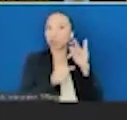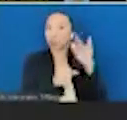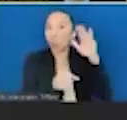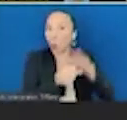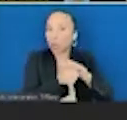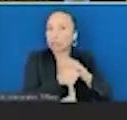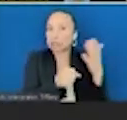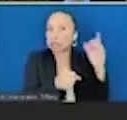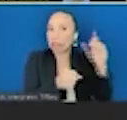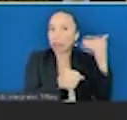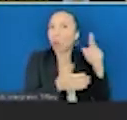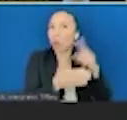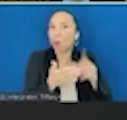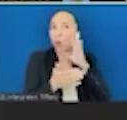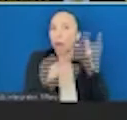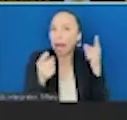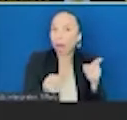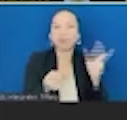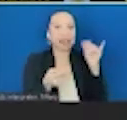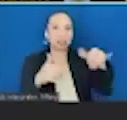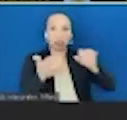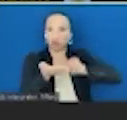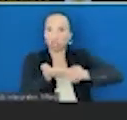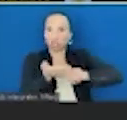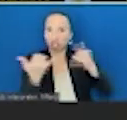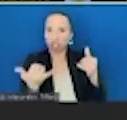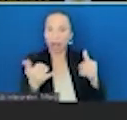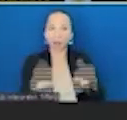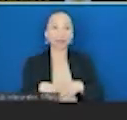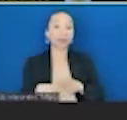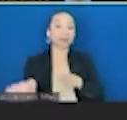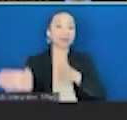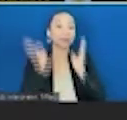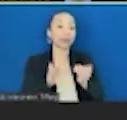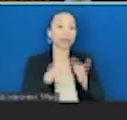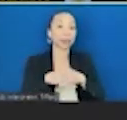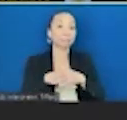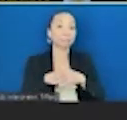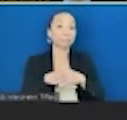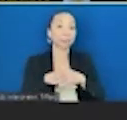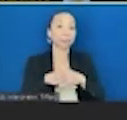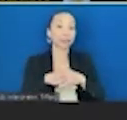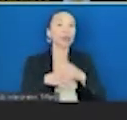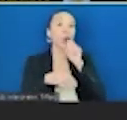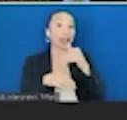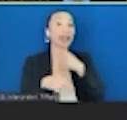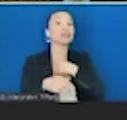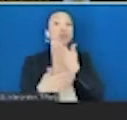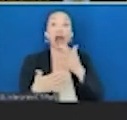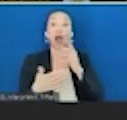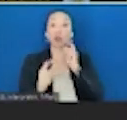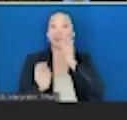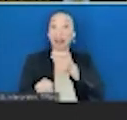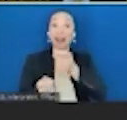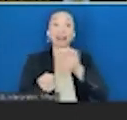vegetable incentive? And then lastly, we asked the question, what if you subsidized much more than fruit and vegetables? What if you give a 30%